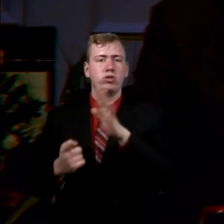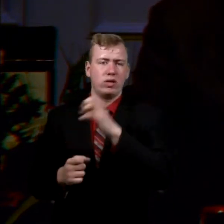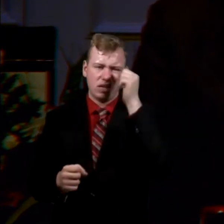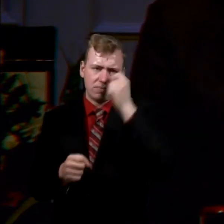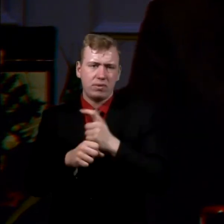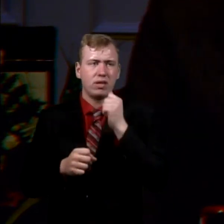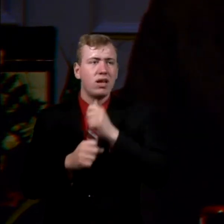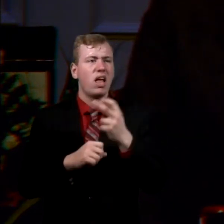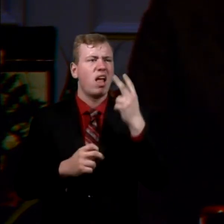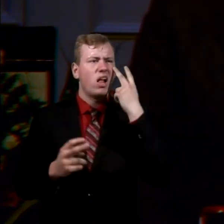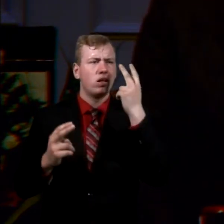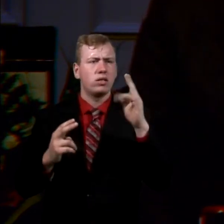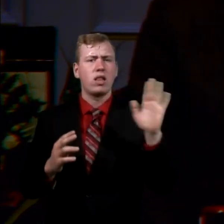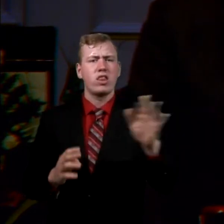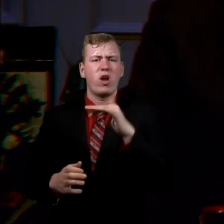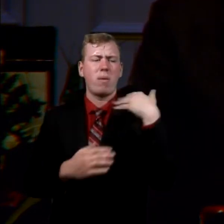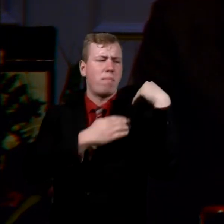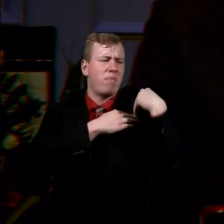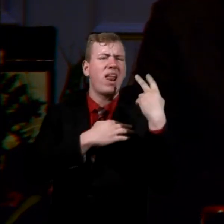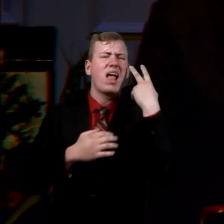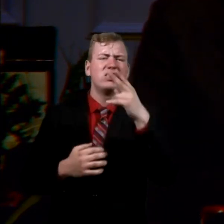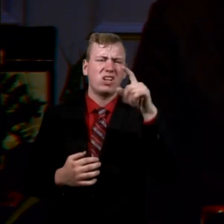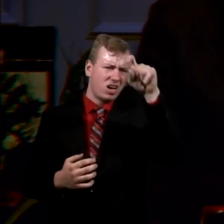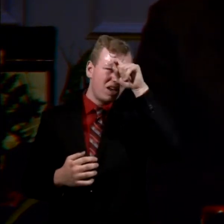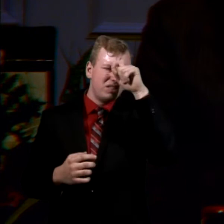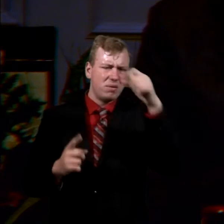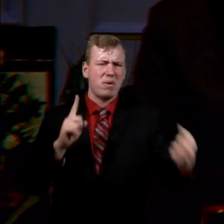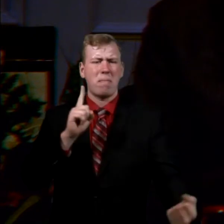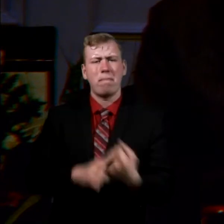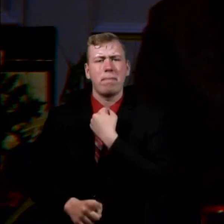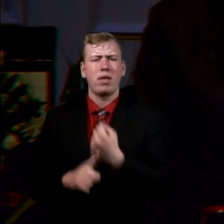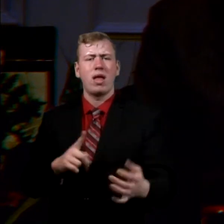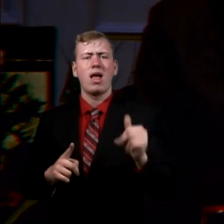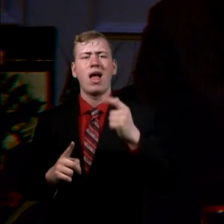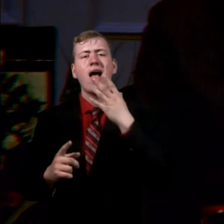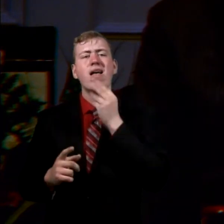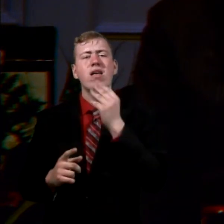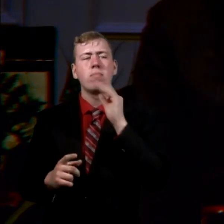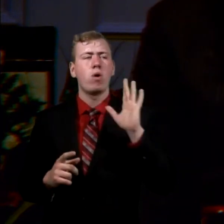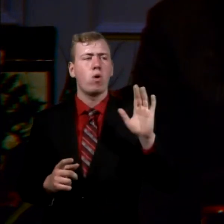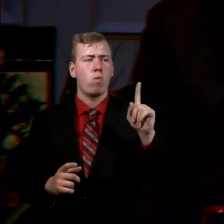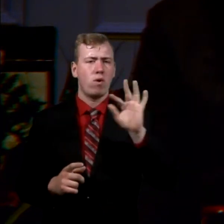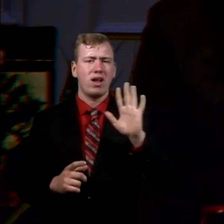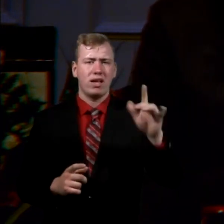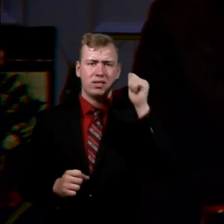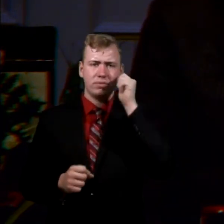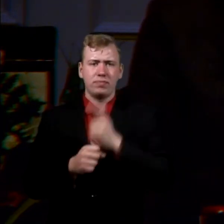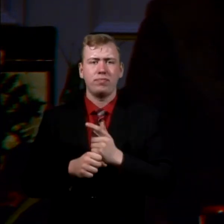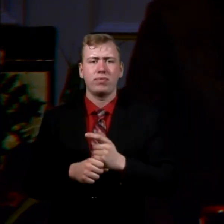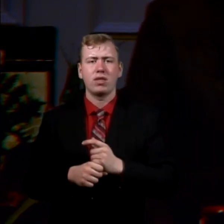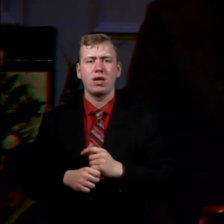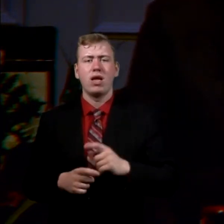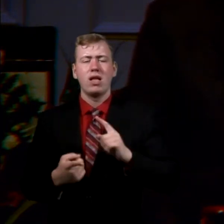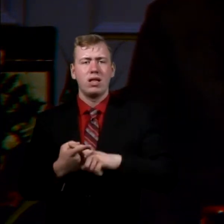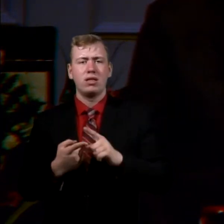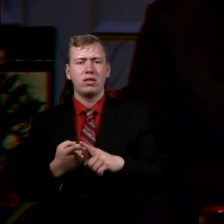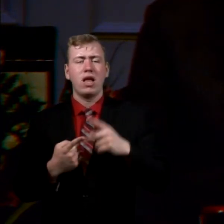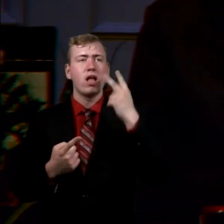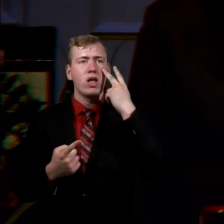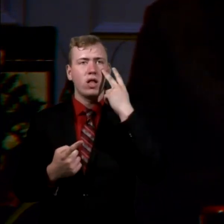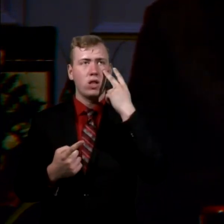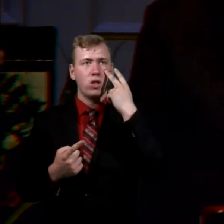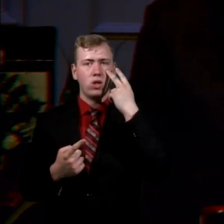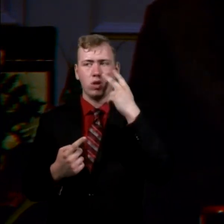spied an Egyptian, smiting a Hebrew, one of his brethren. Verse number 12, read it with me out loud, would you please. And he looked this way.